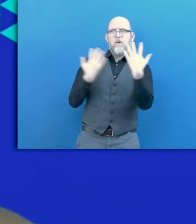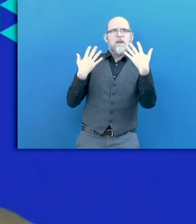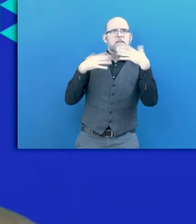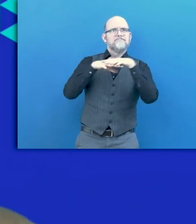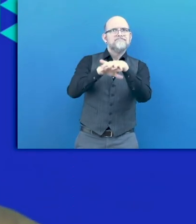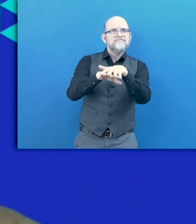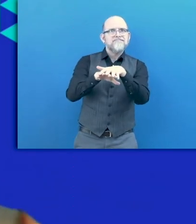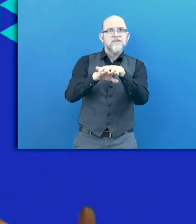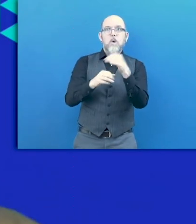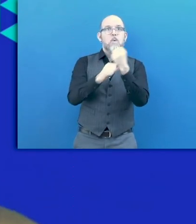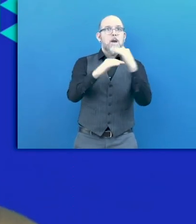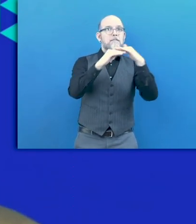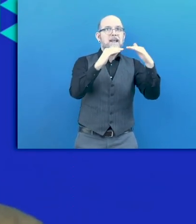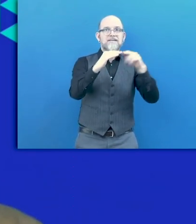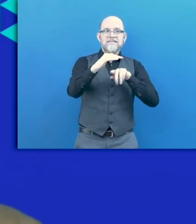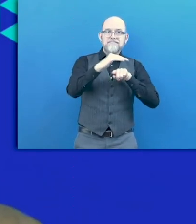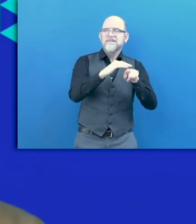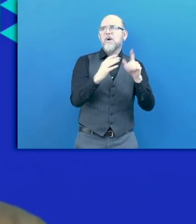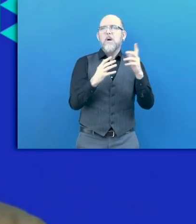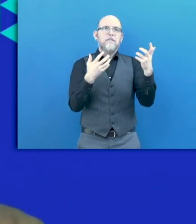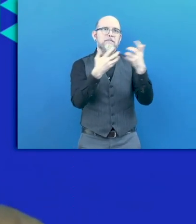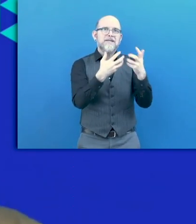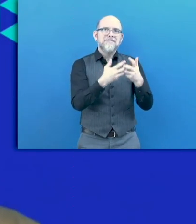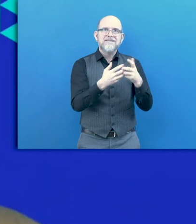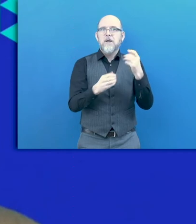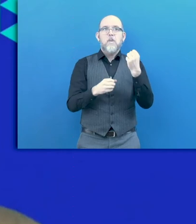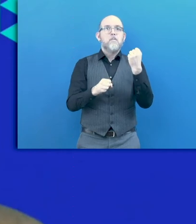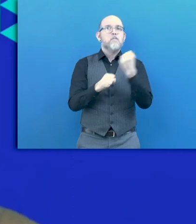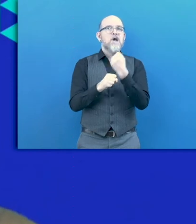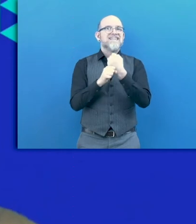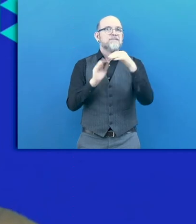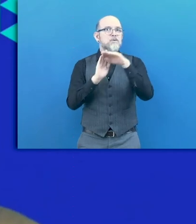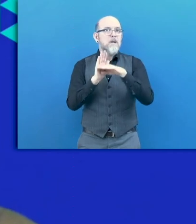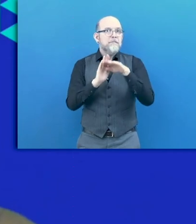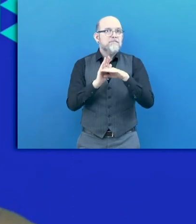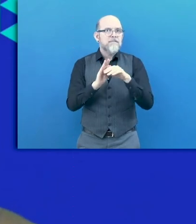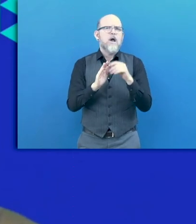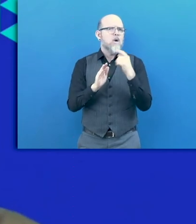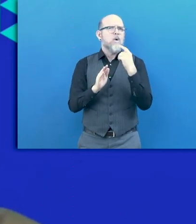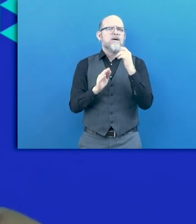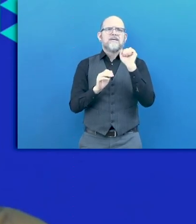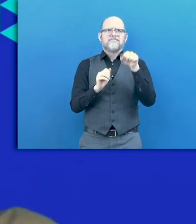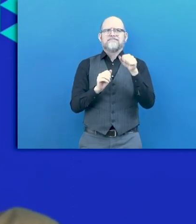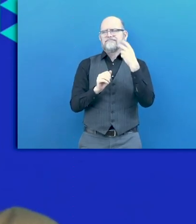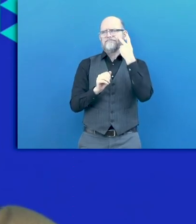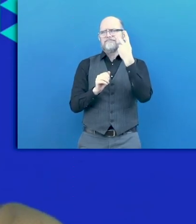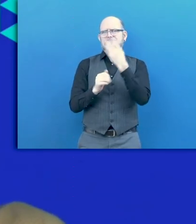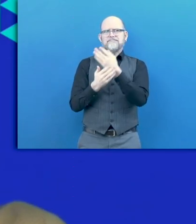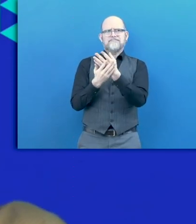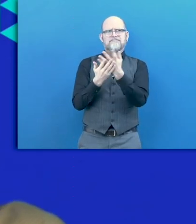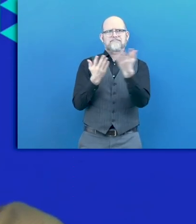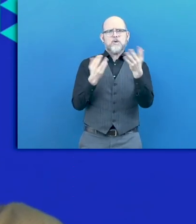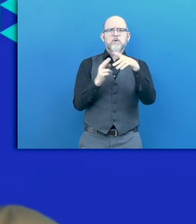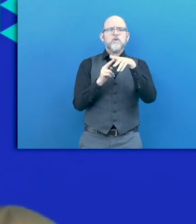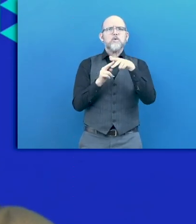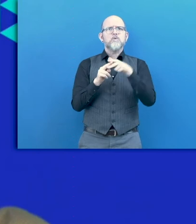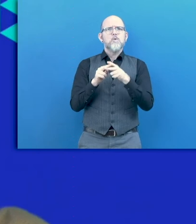program, issues around digital accessibility, and many other tools are already there, available for employers and other